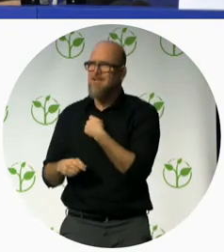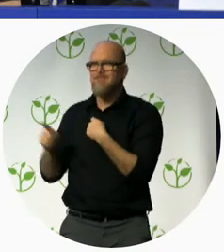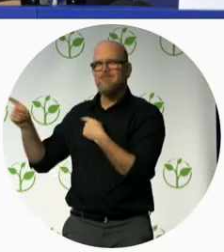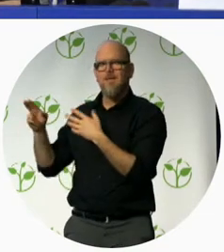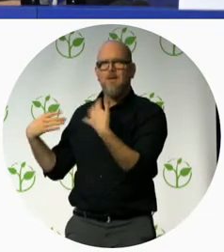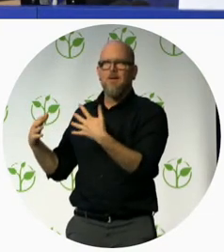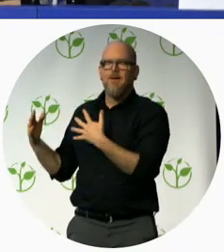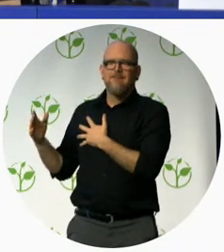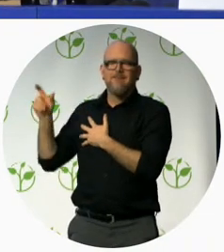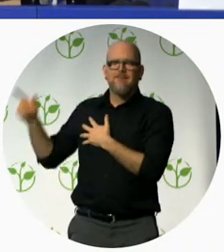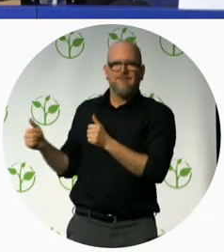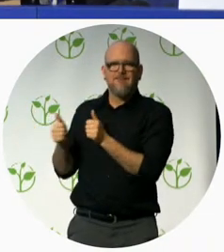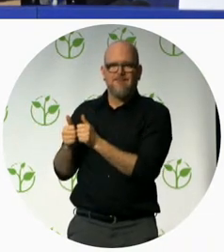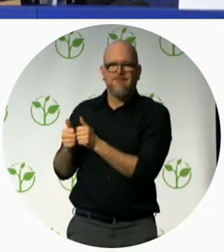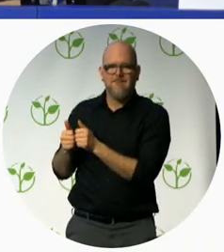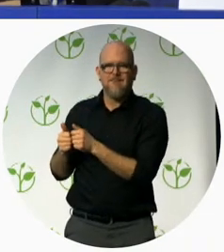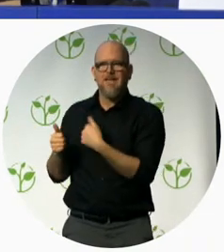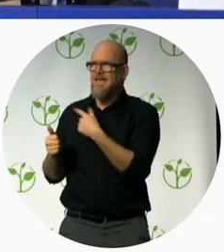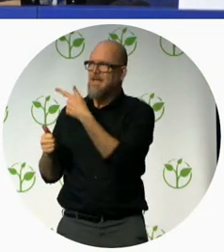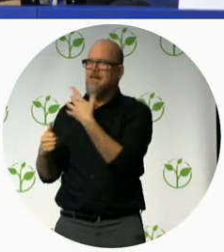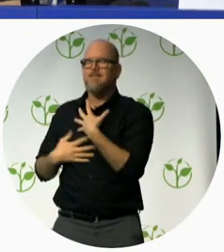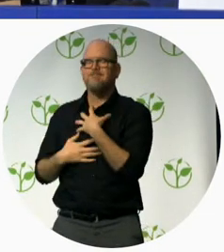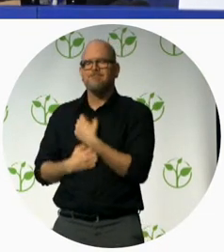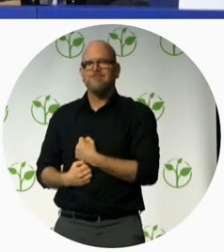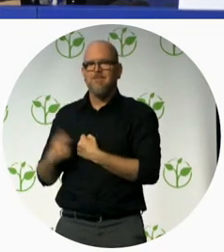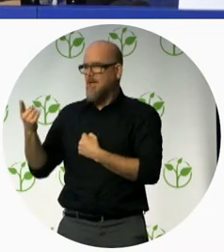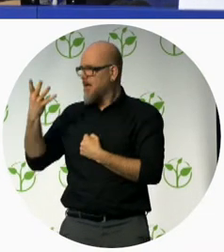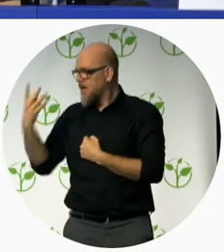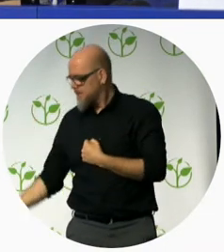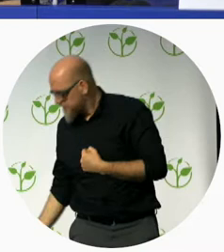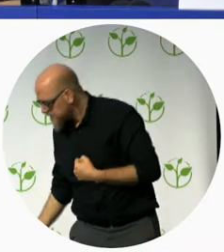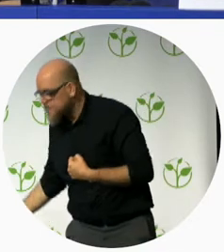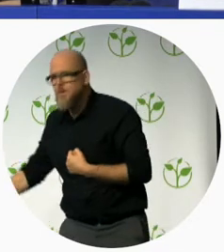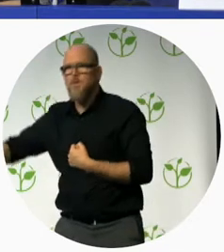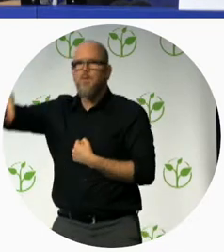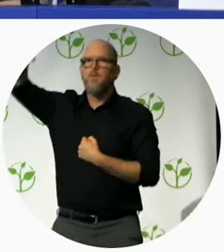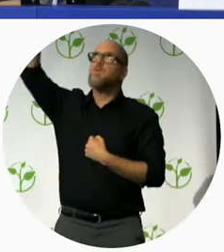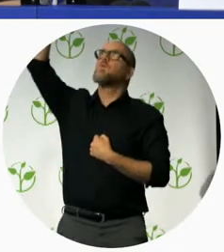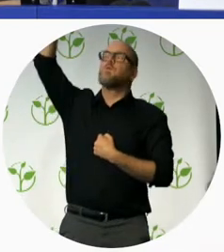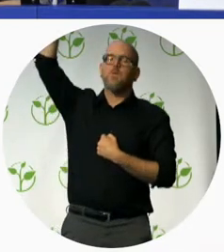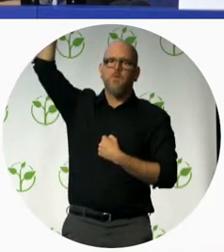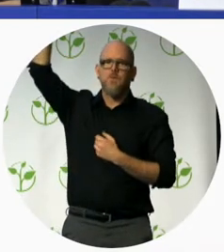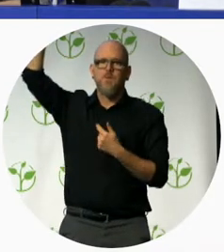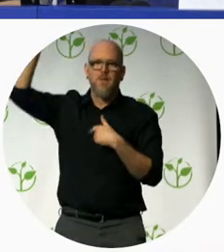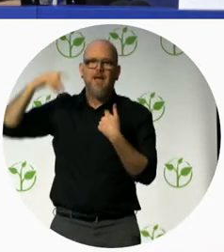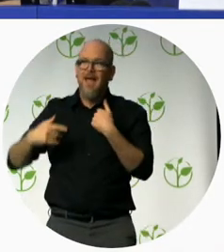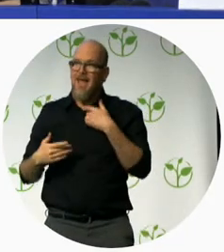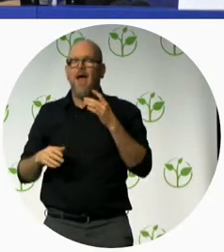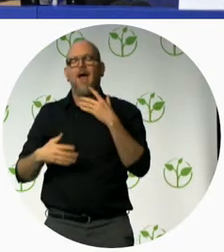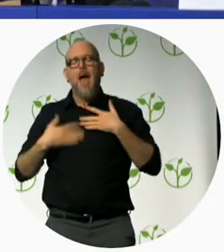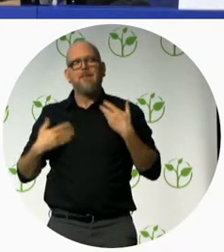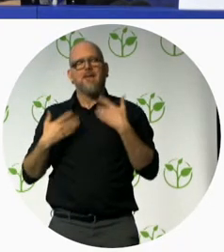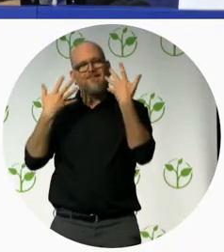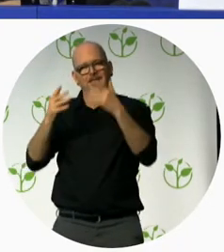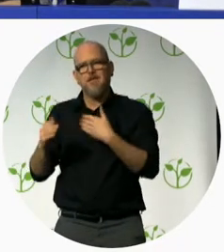greatly indebted to her we were lucky to know Netta to work with her and to learn from her dear